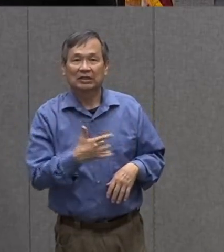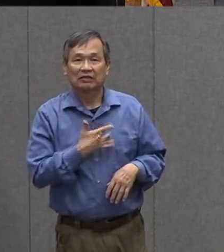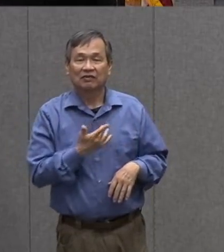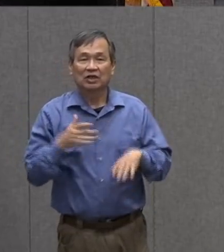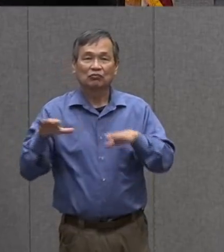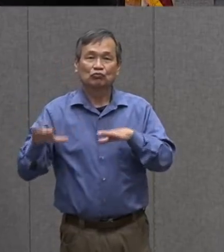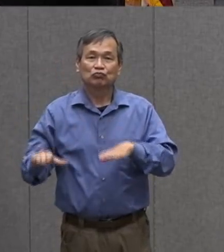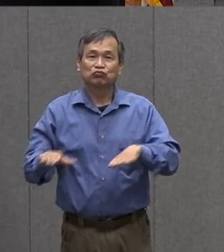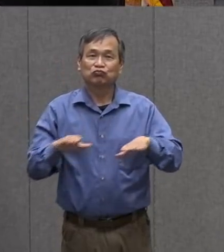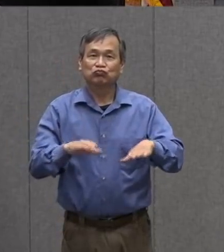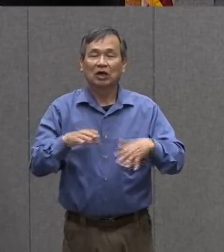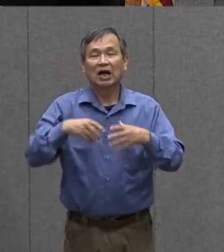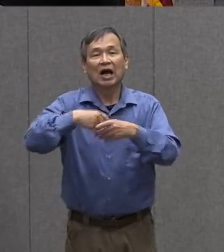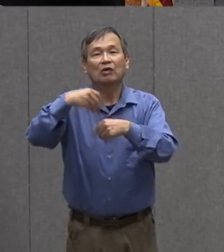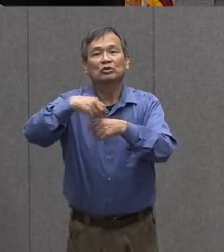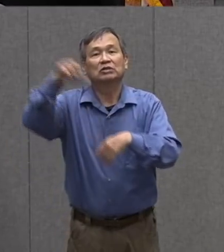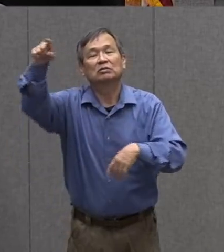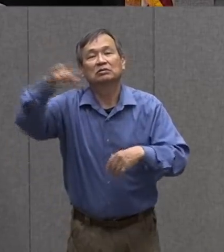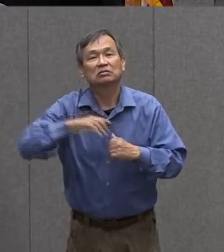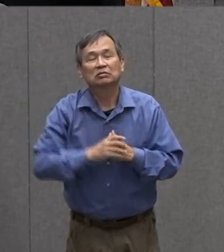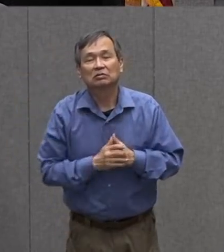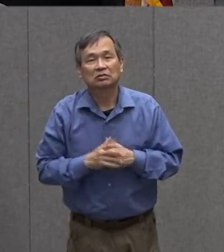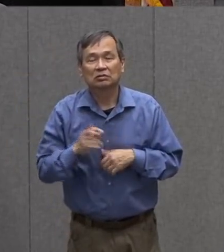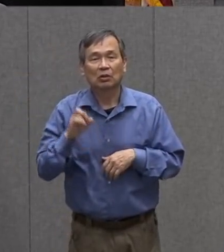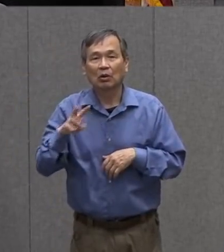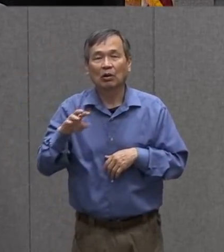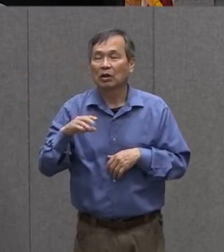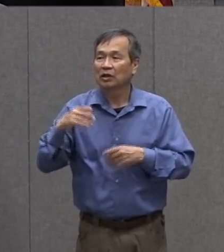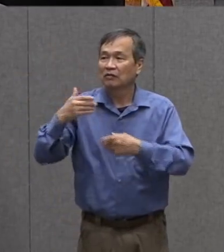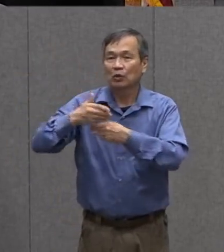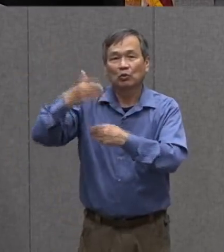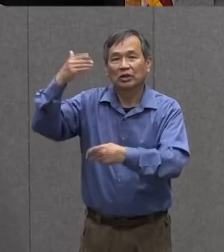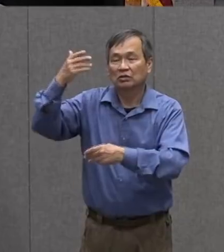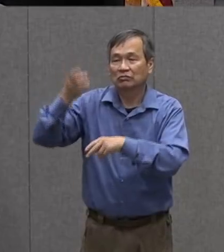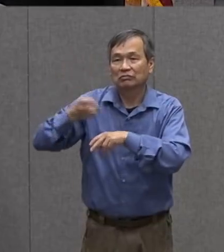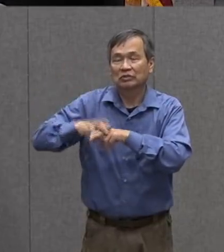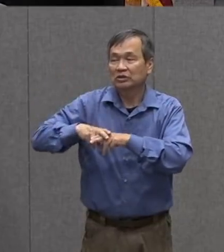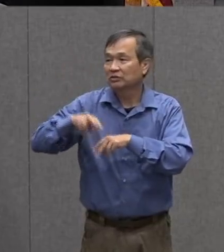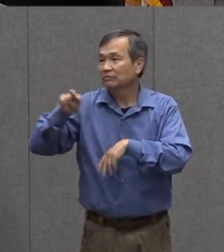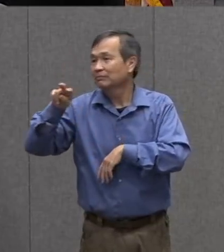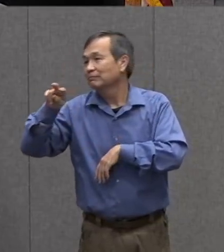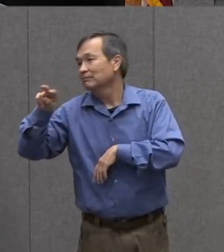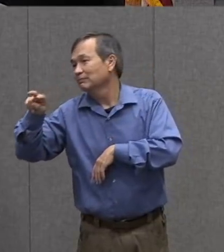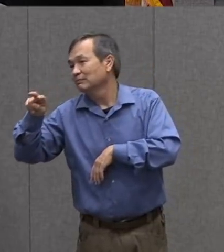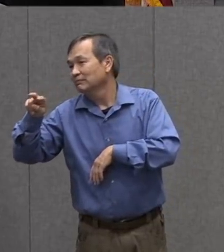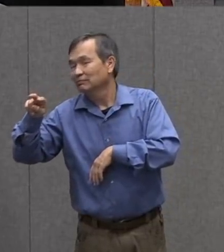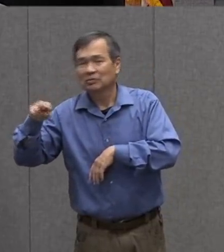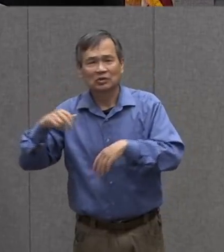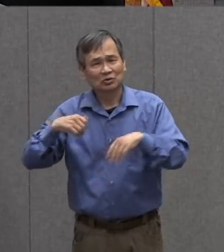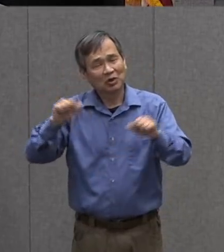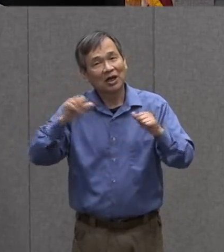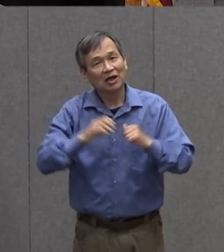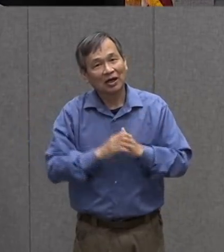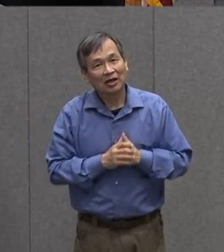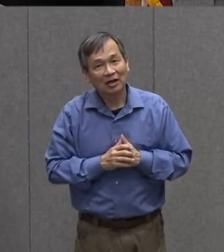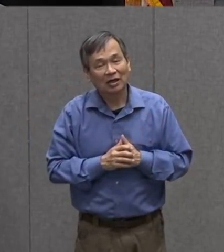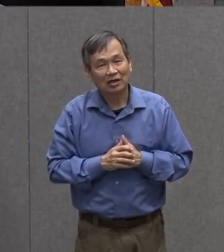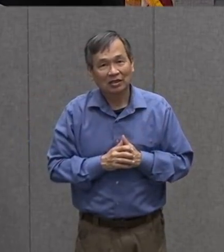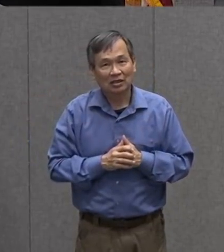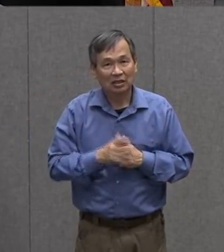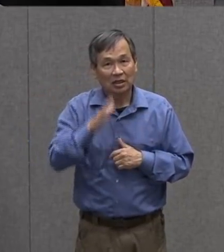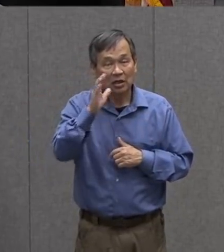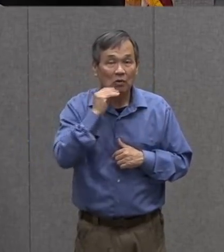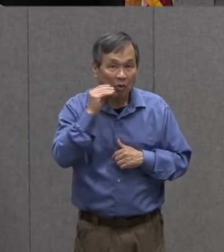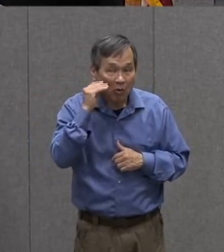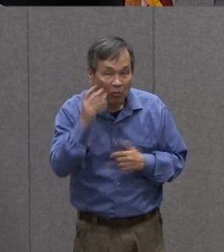minutes even if it's just sitting by the window looking outside try it boys and girls try this activity at